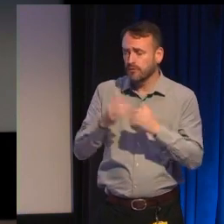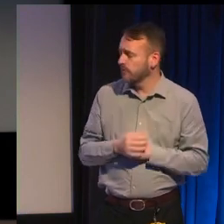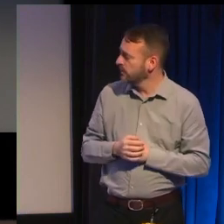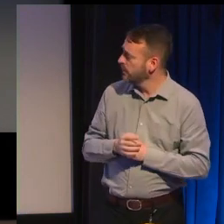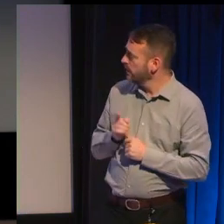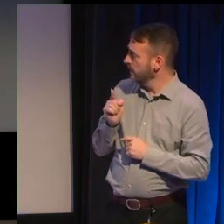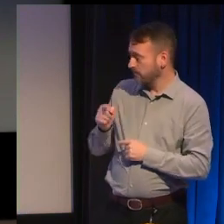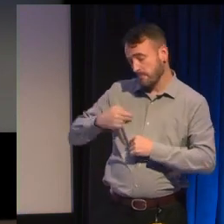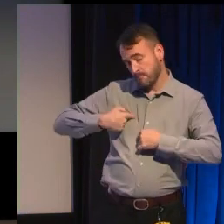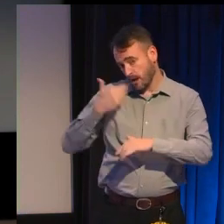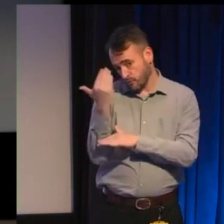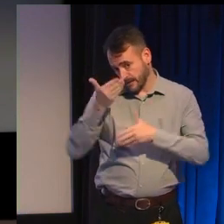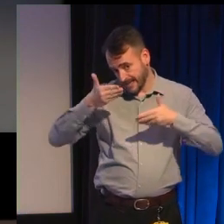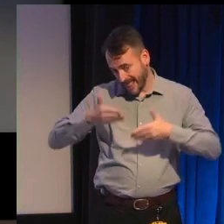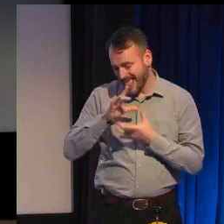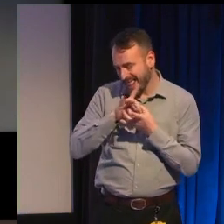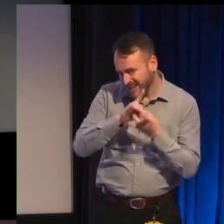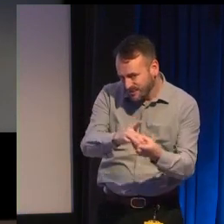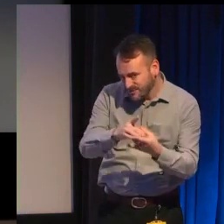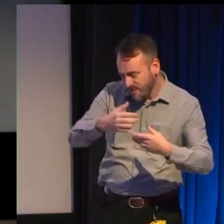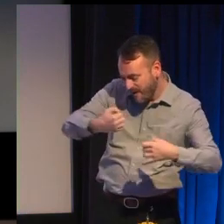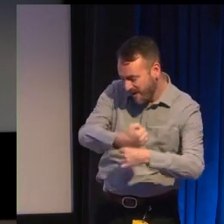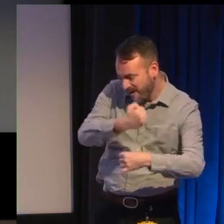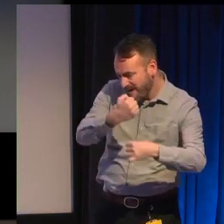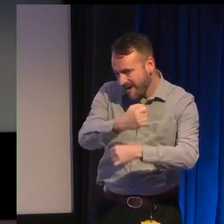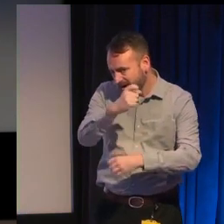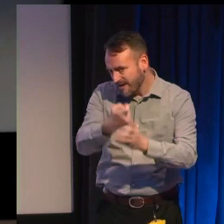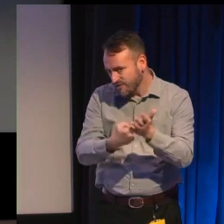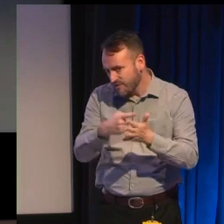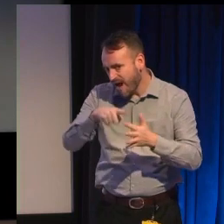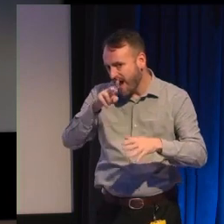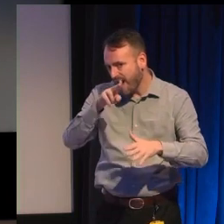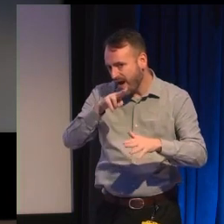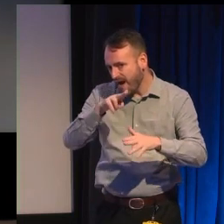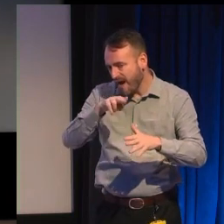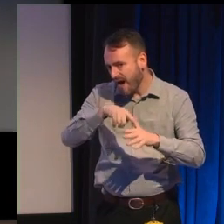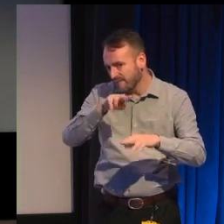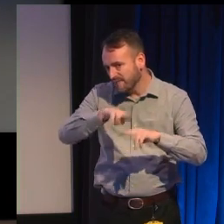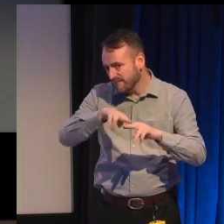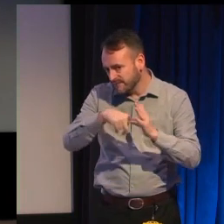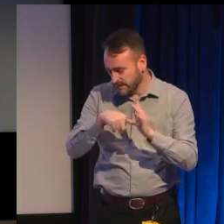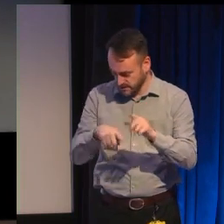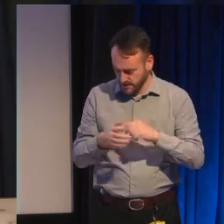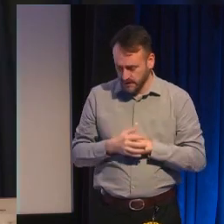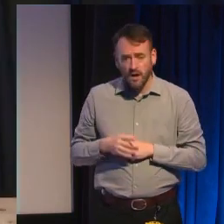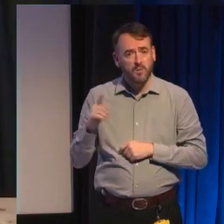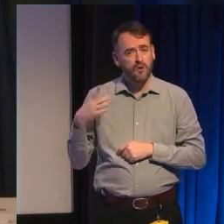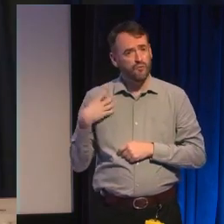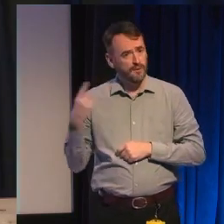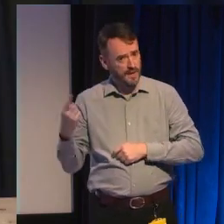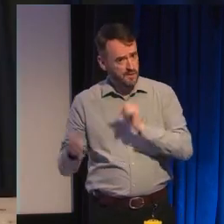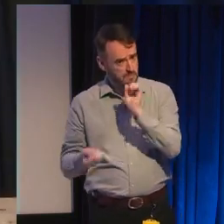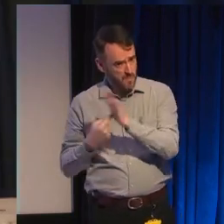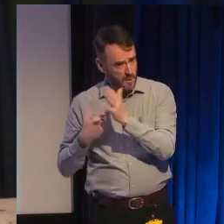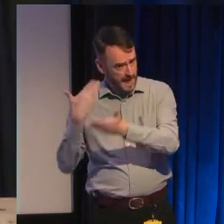today instead of just explaining why representation is important which I have done a bit in the past I'm going to